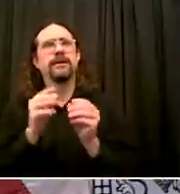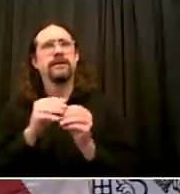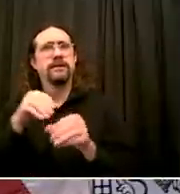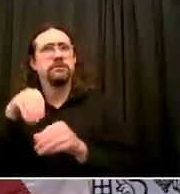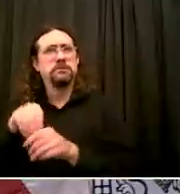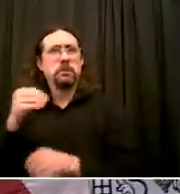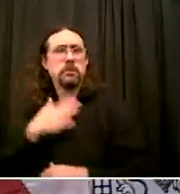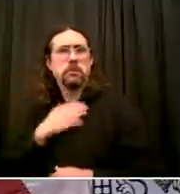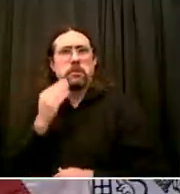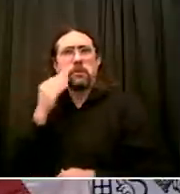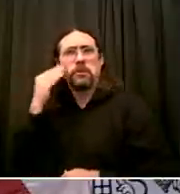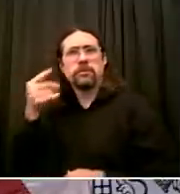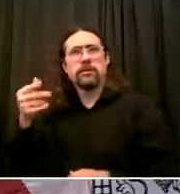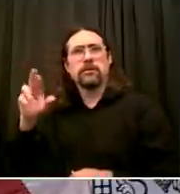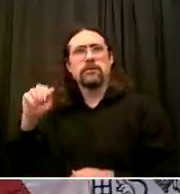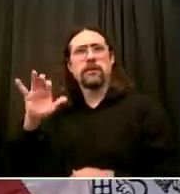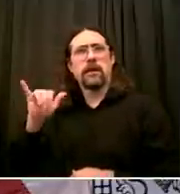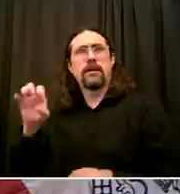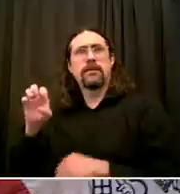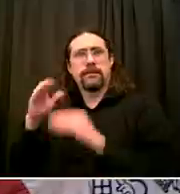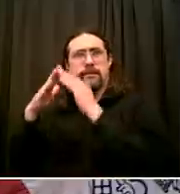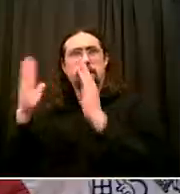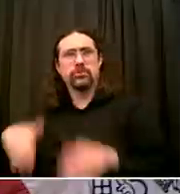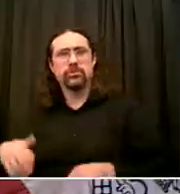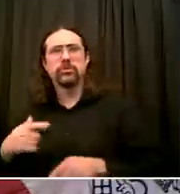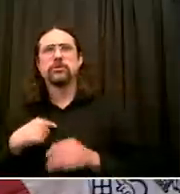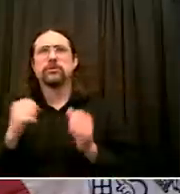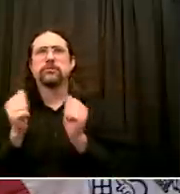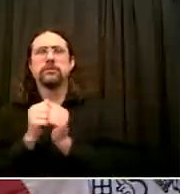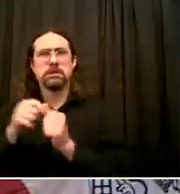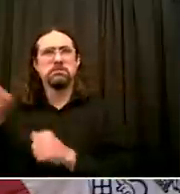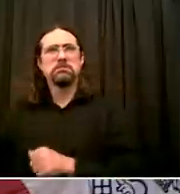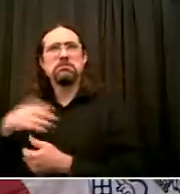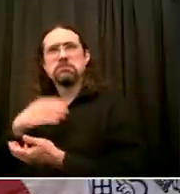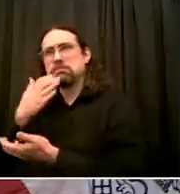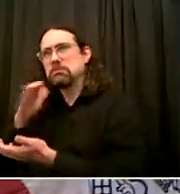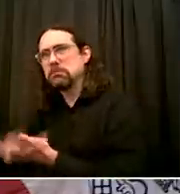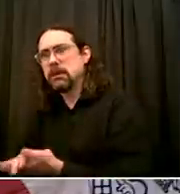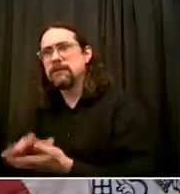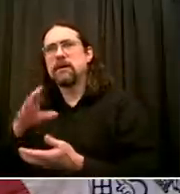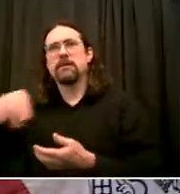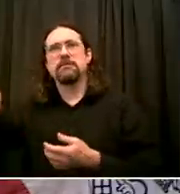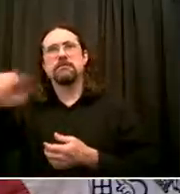Families who had lost loved ones To police violence